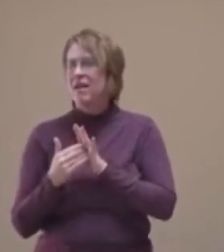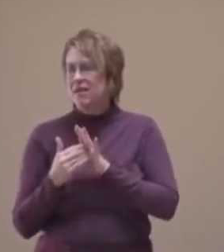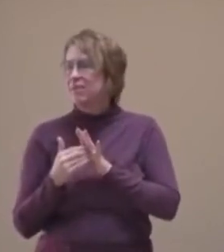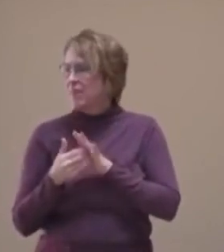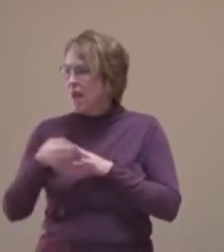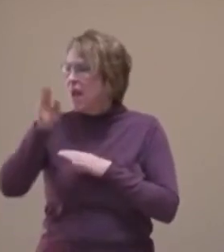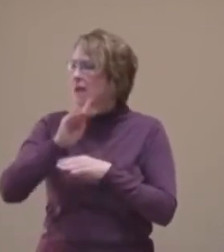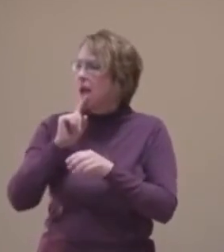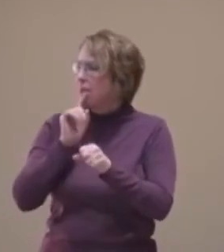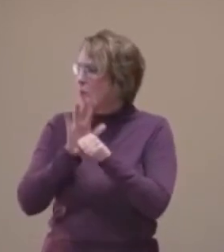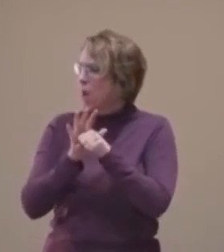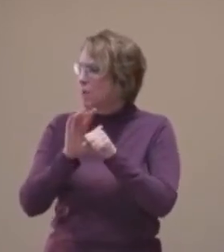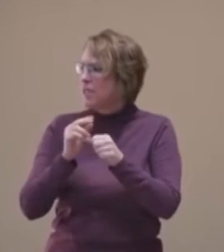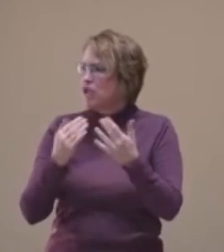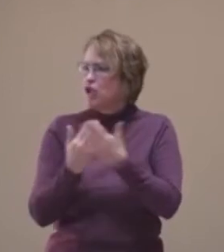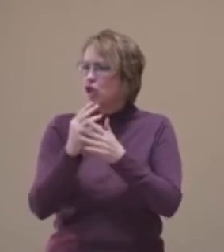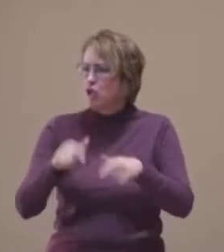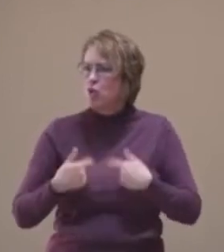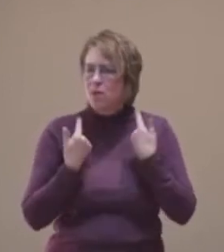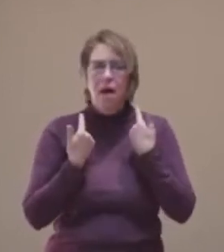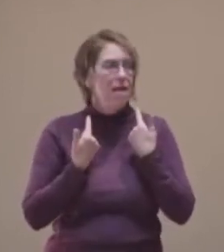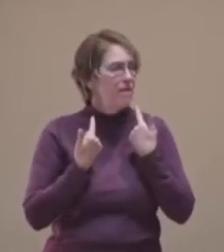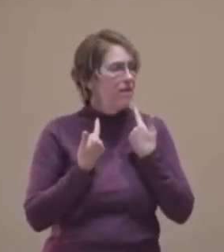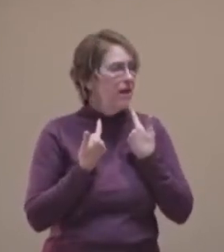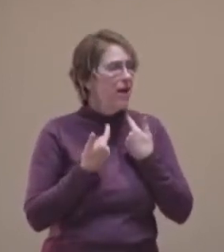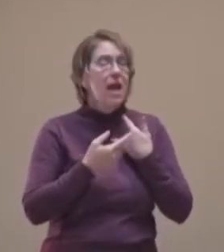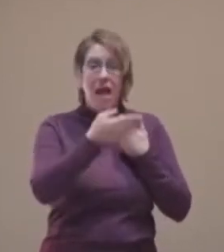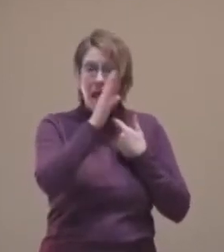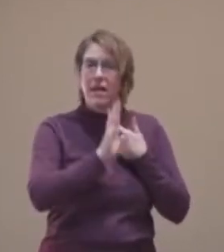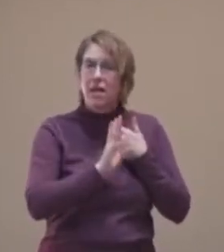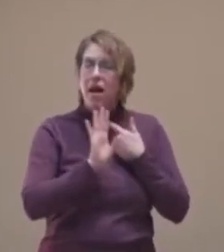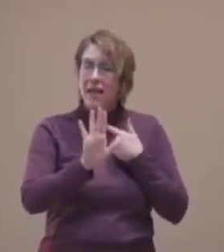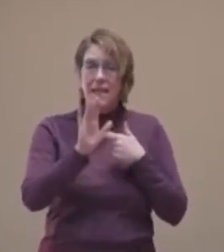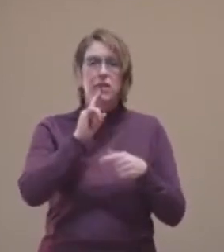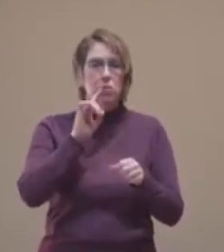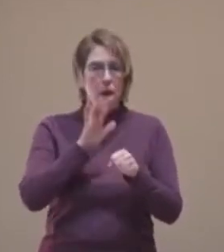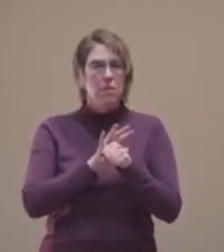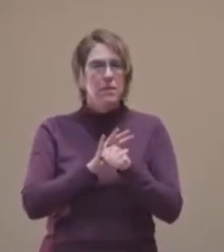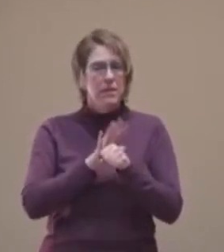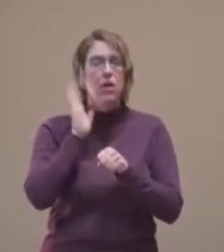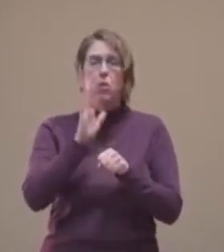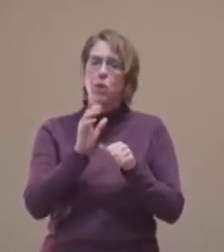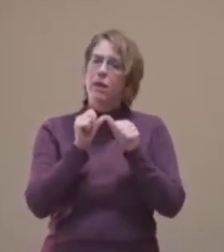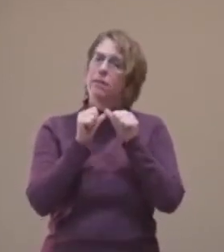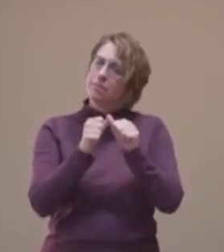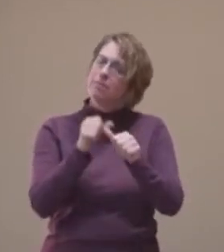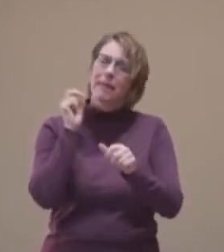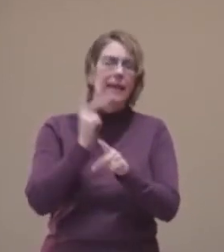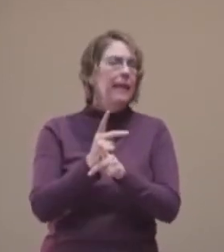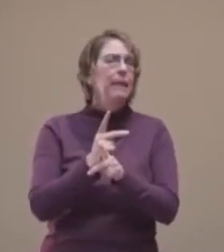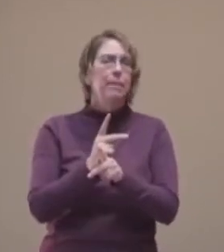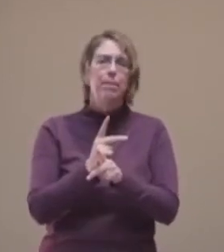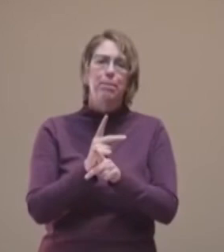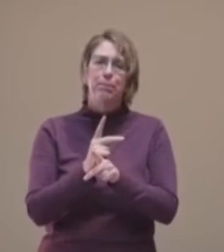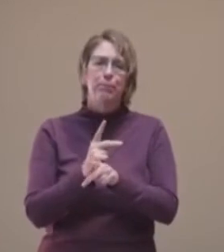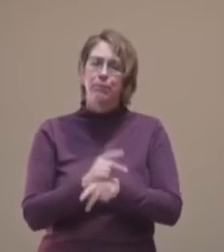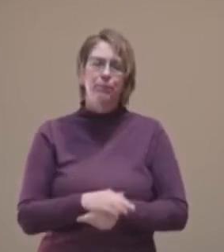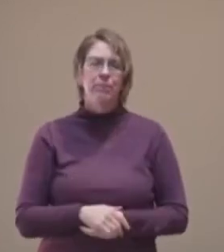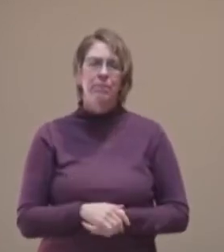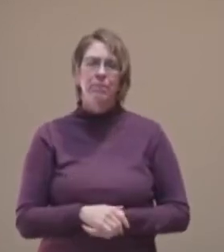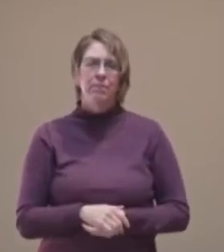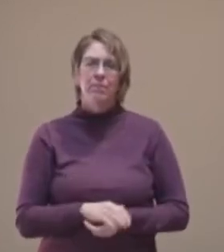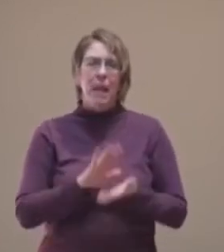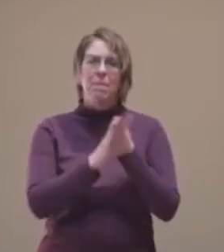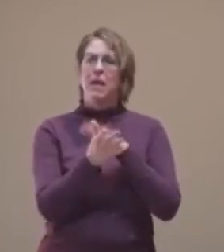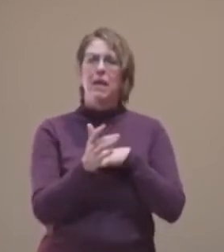God promises new life, and God keeps God's promises. God's word does not return empty.